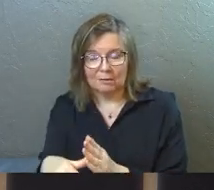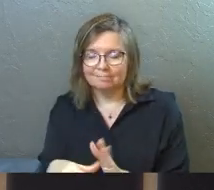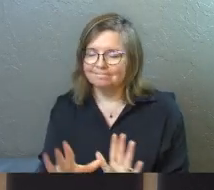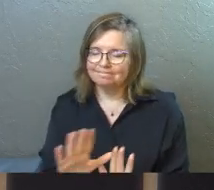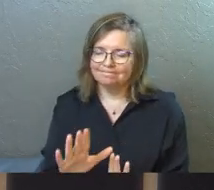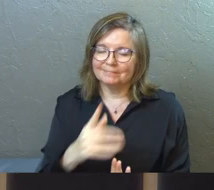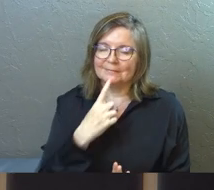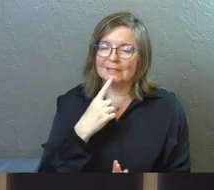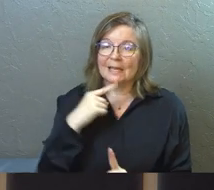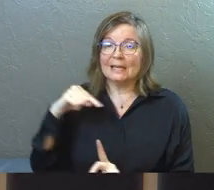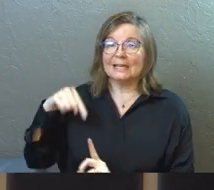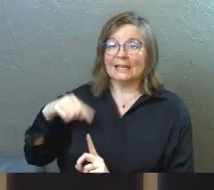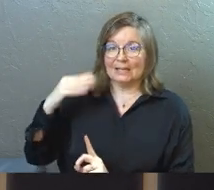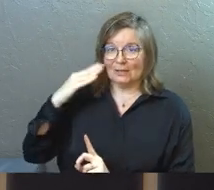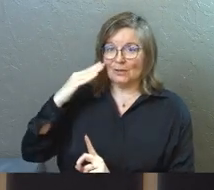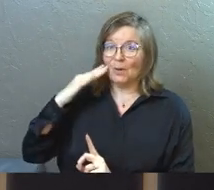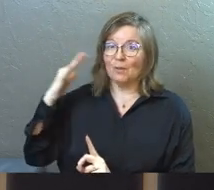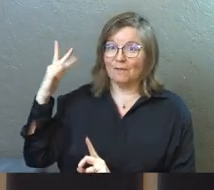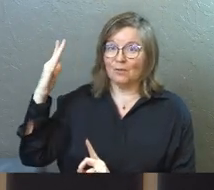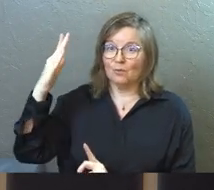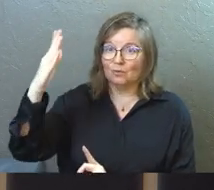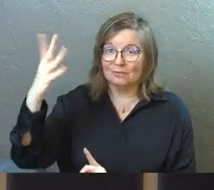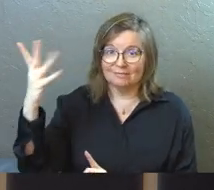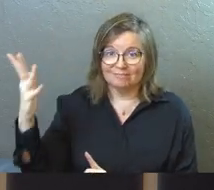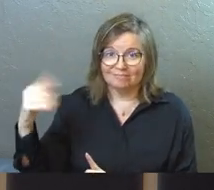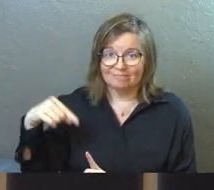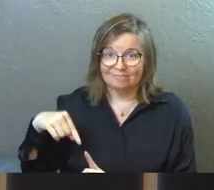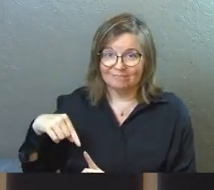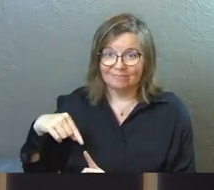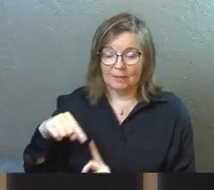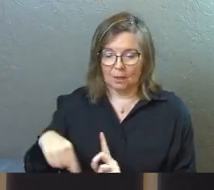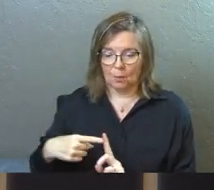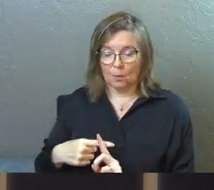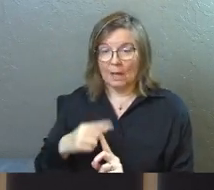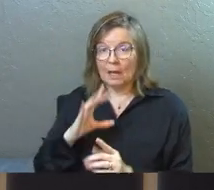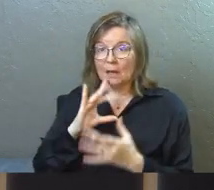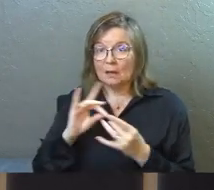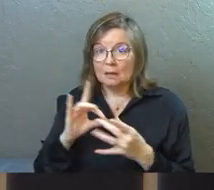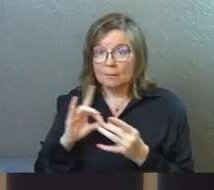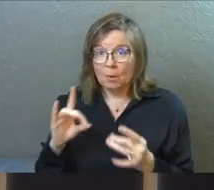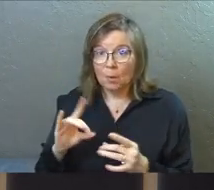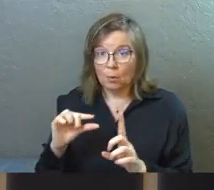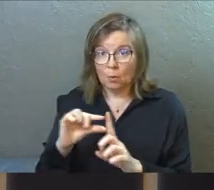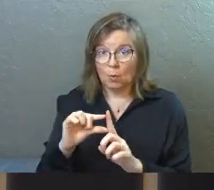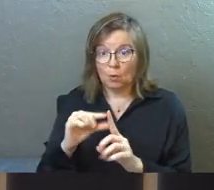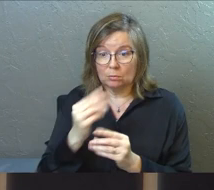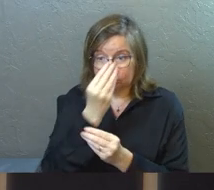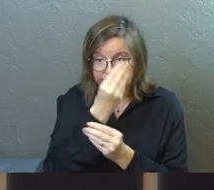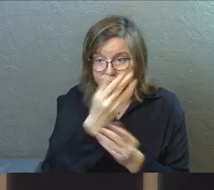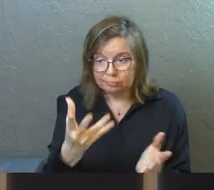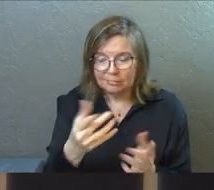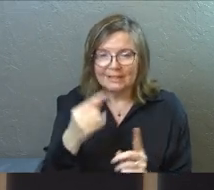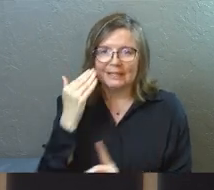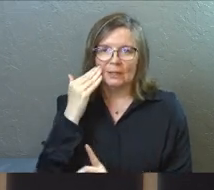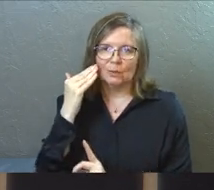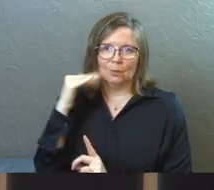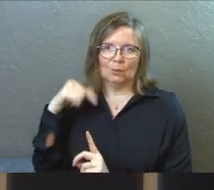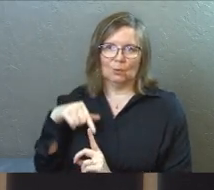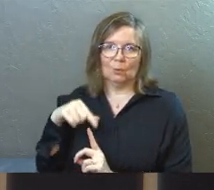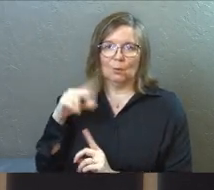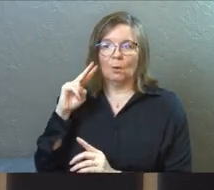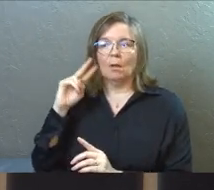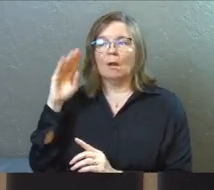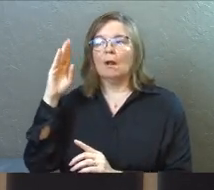What I would tell you is that he knows the future. And when he spoke those ancient words to us, he knew